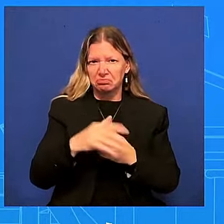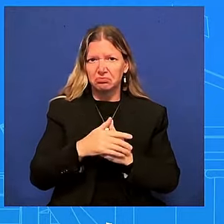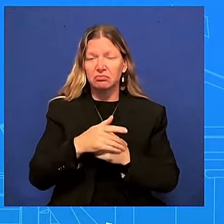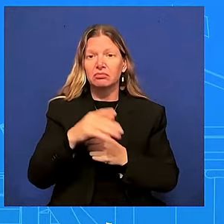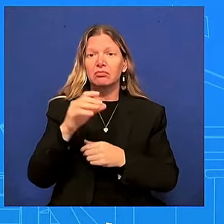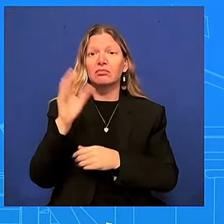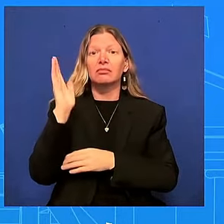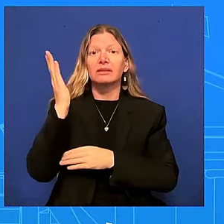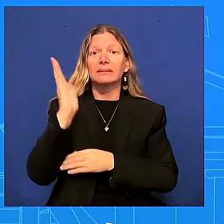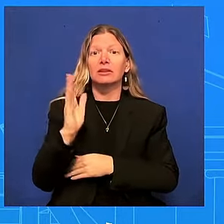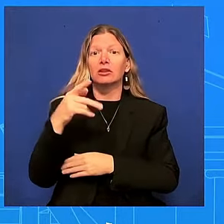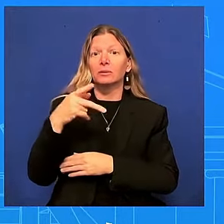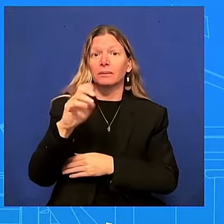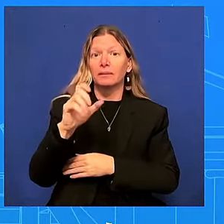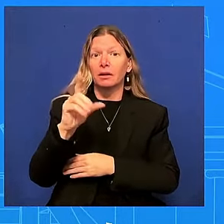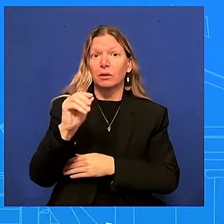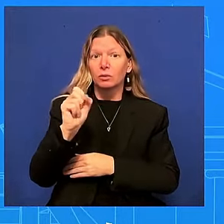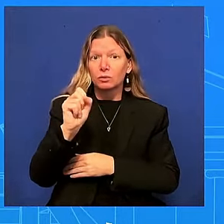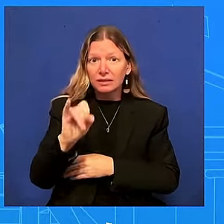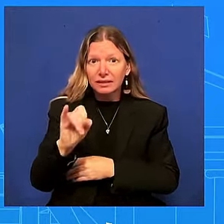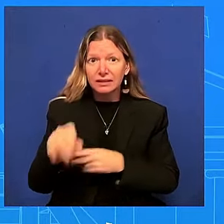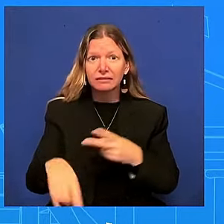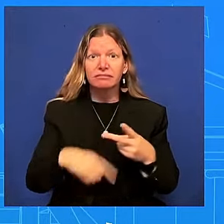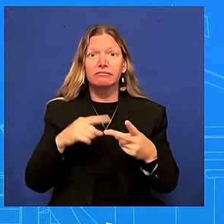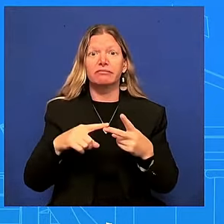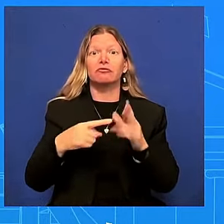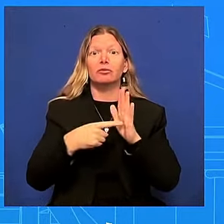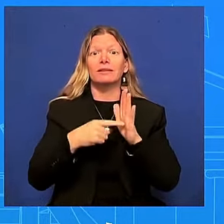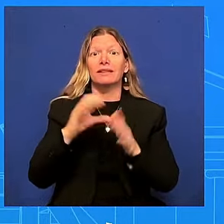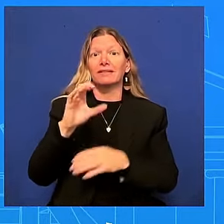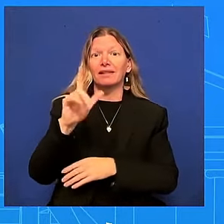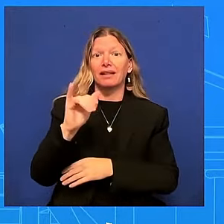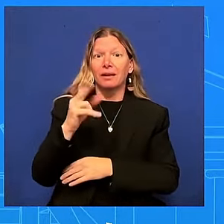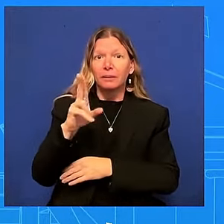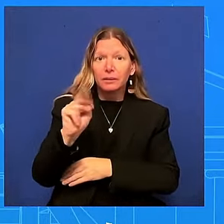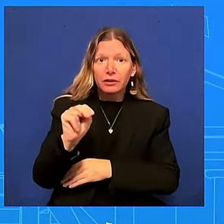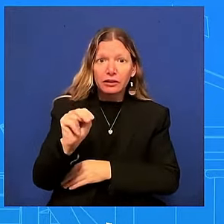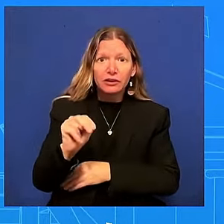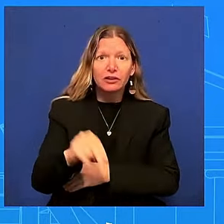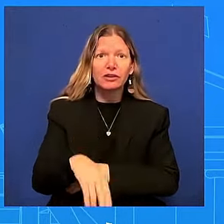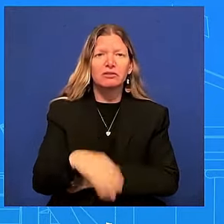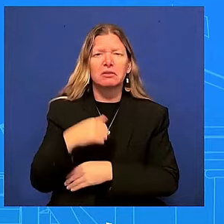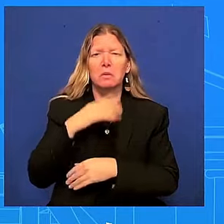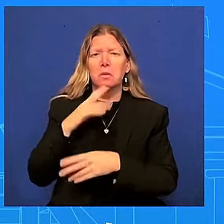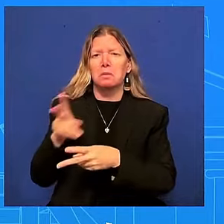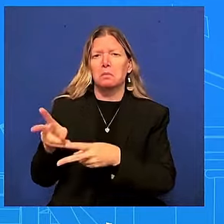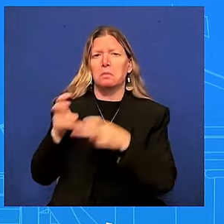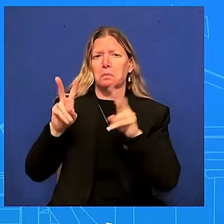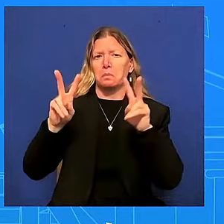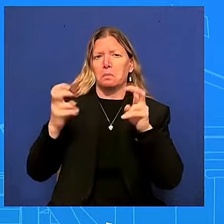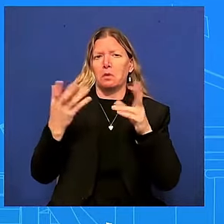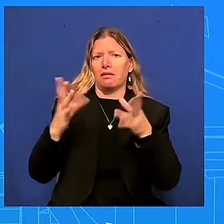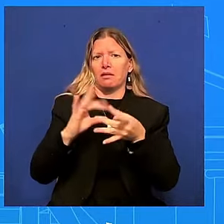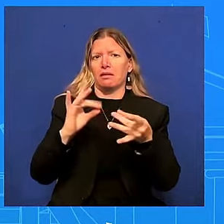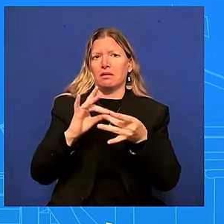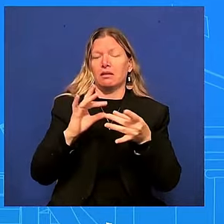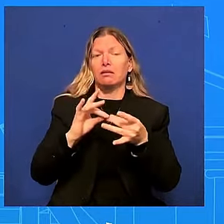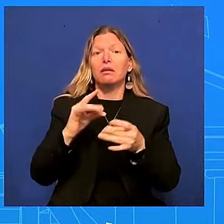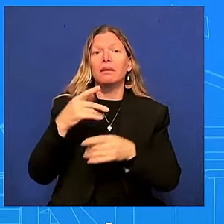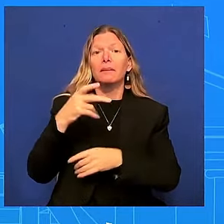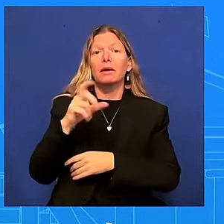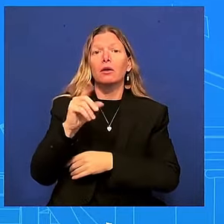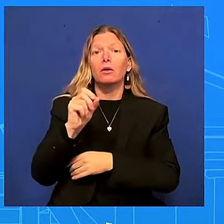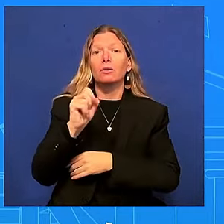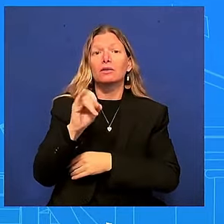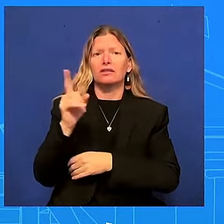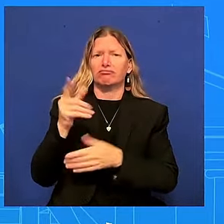a little bit of what they said speaker pelosi who's very close to the president said it is not about performance in terms of a debate it's about performance in